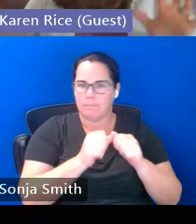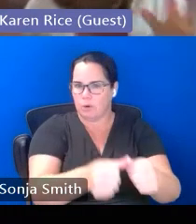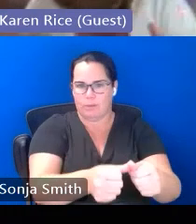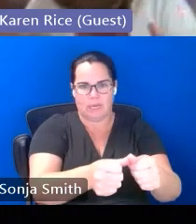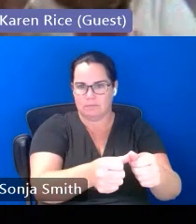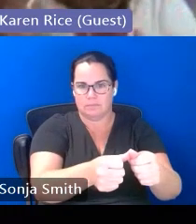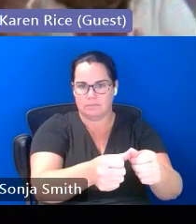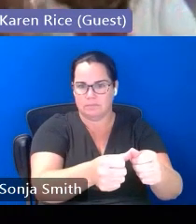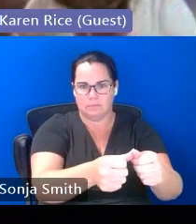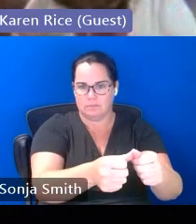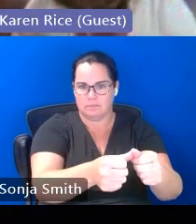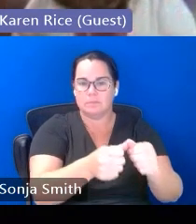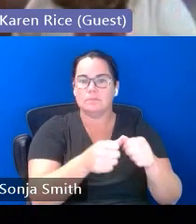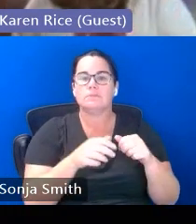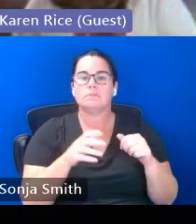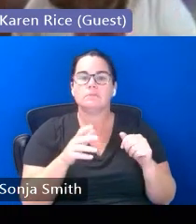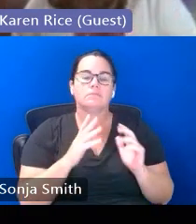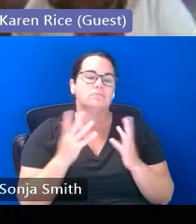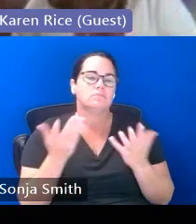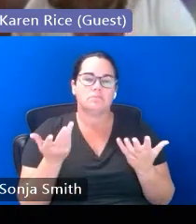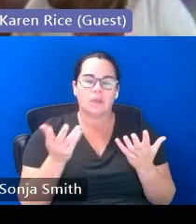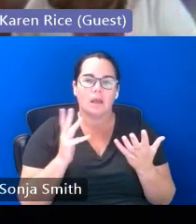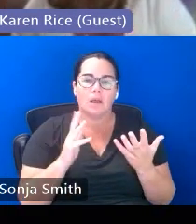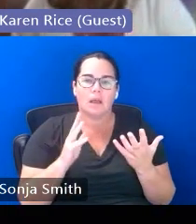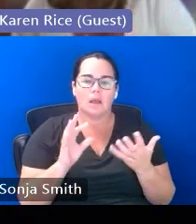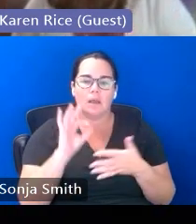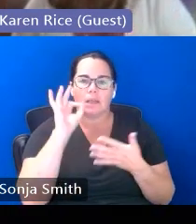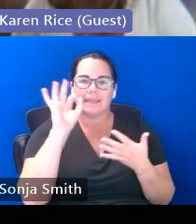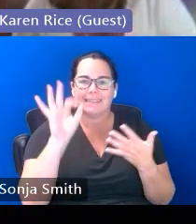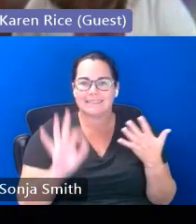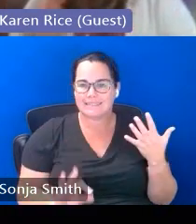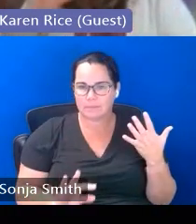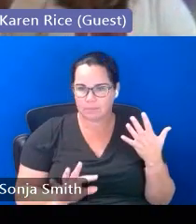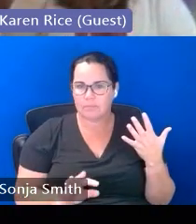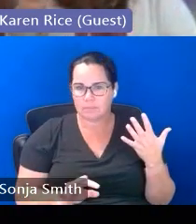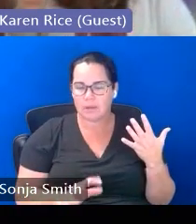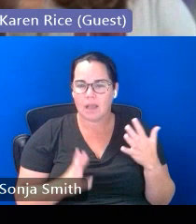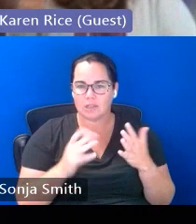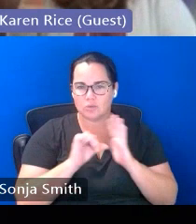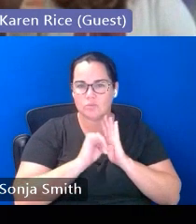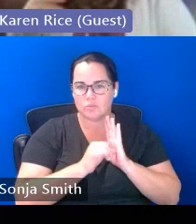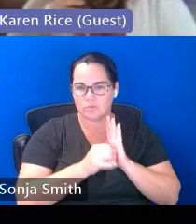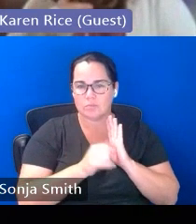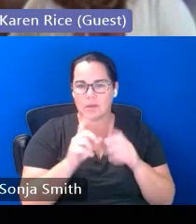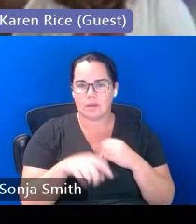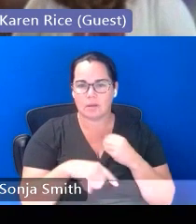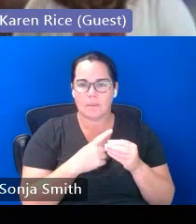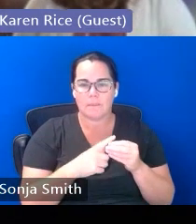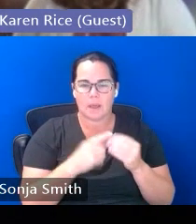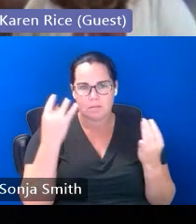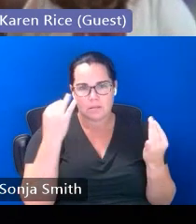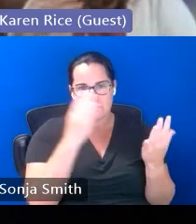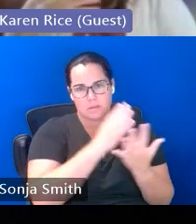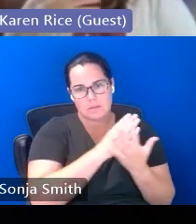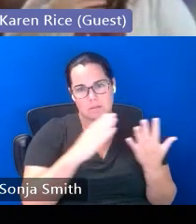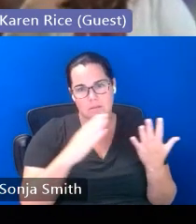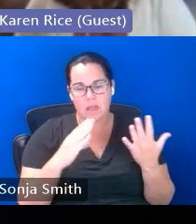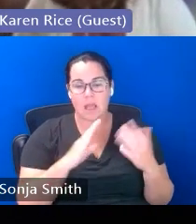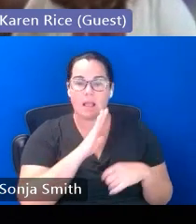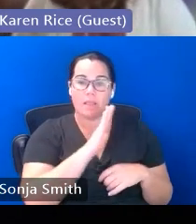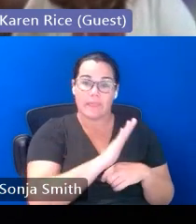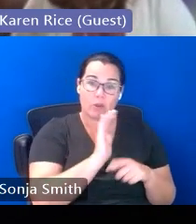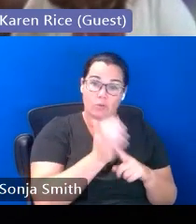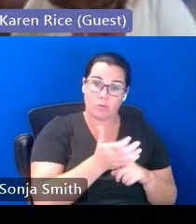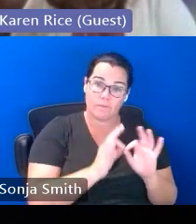so just a couple of examples that i wanted to just kind of point out of thinking through their cultural value was